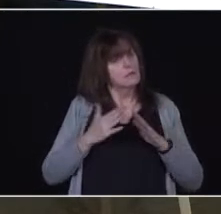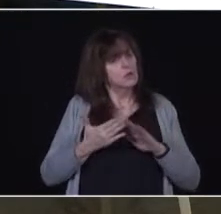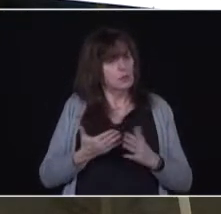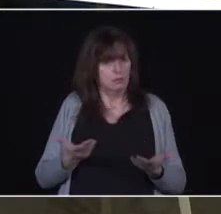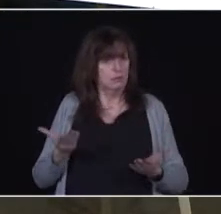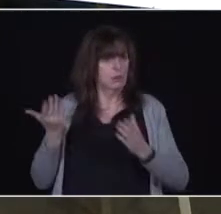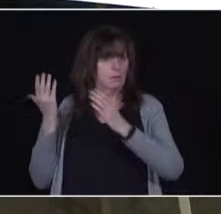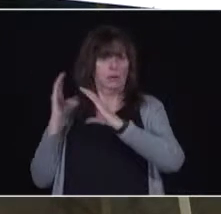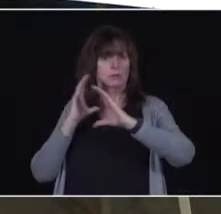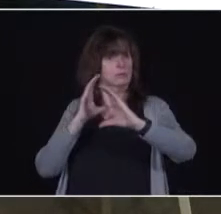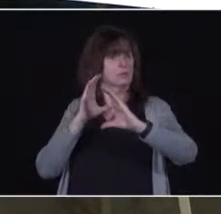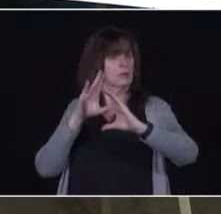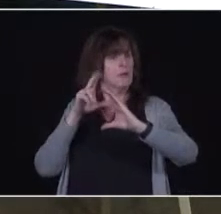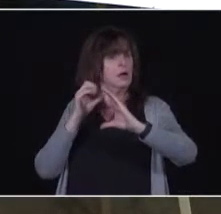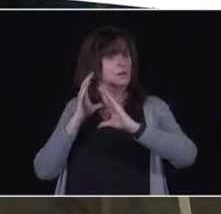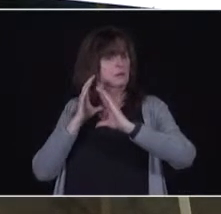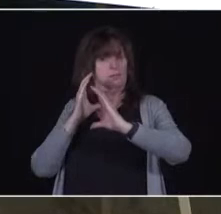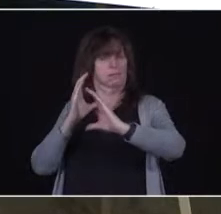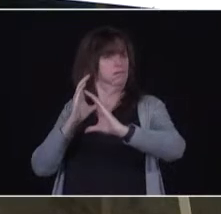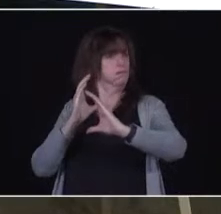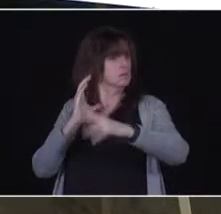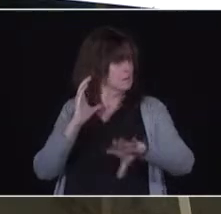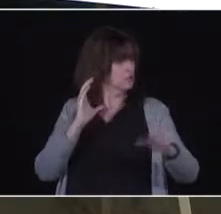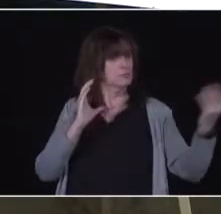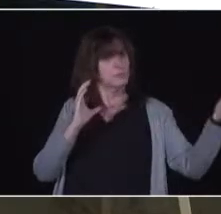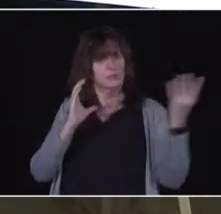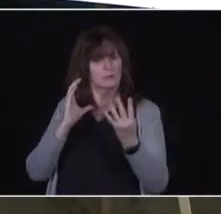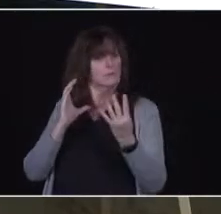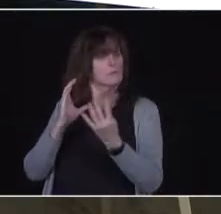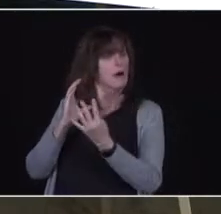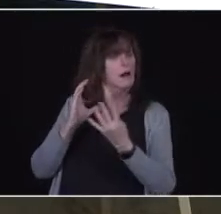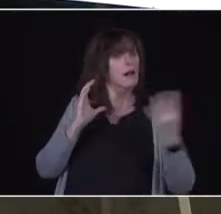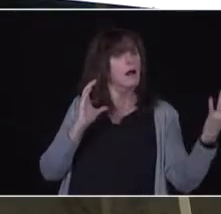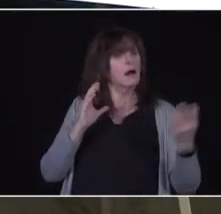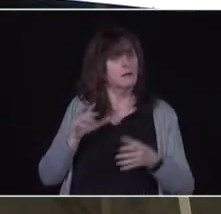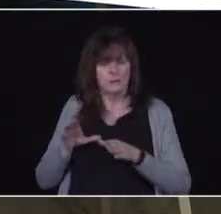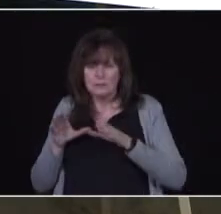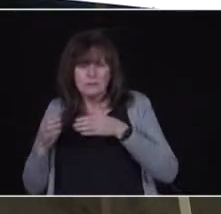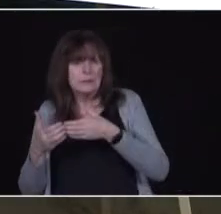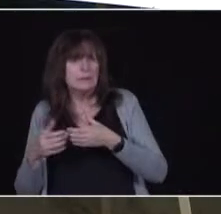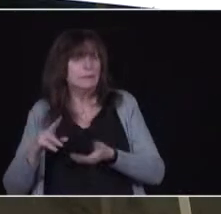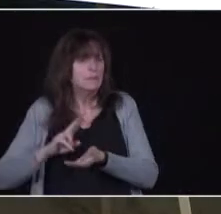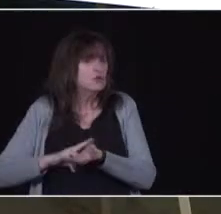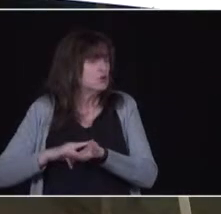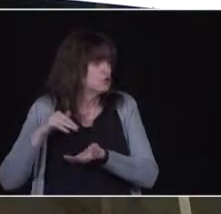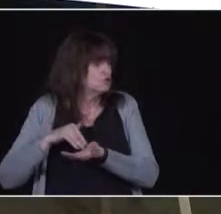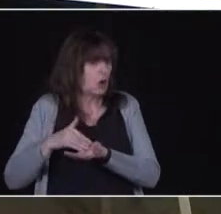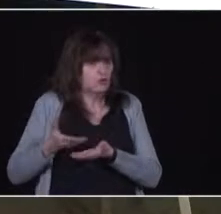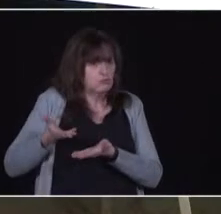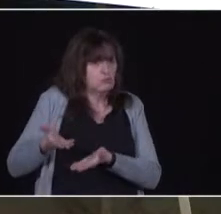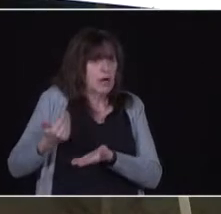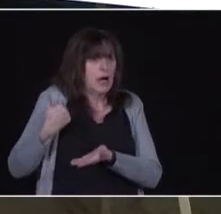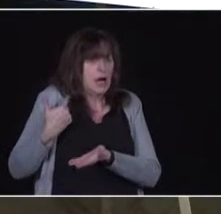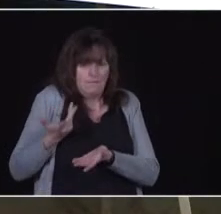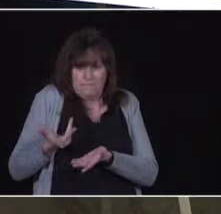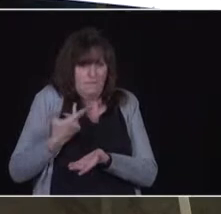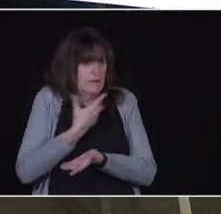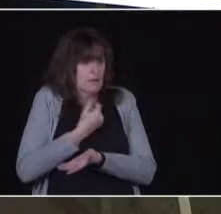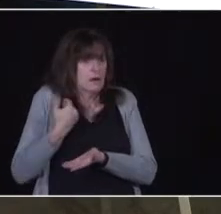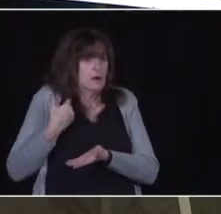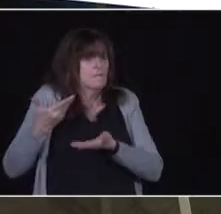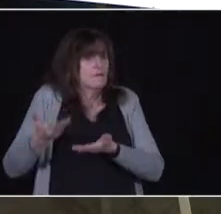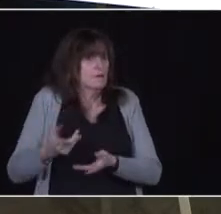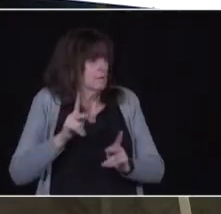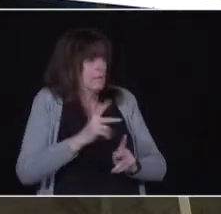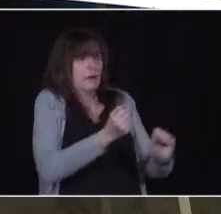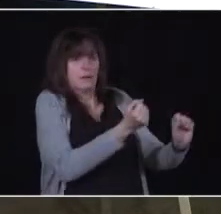vaccination clinic, a mobile vaccination clinic where you take a team out to a community centre and establish it right there, right in the middle of a neighbourhood and a